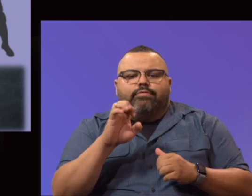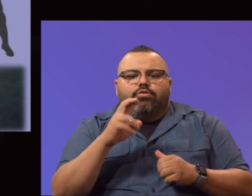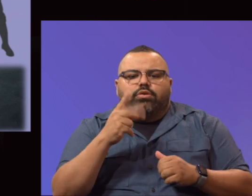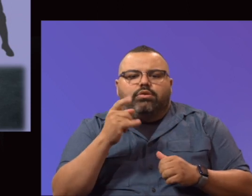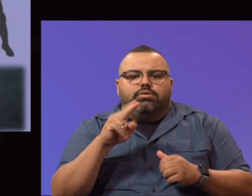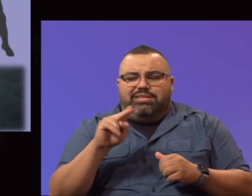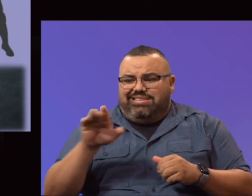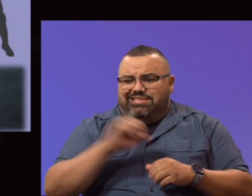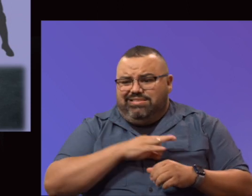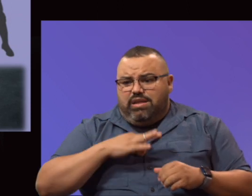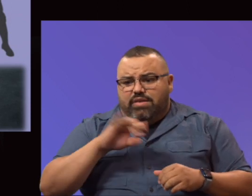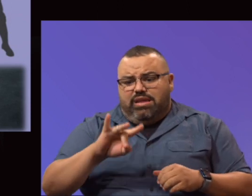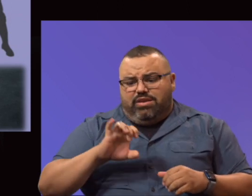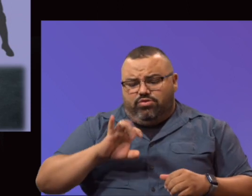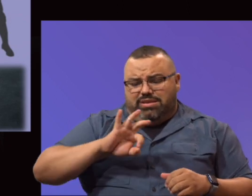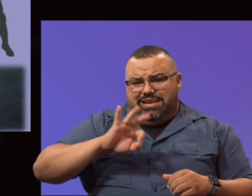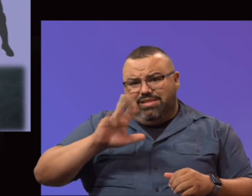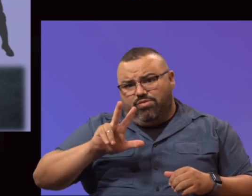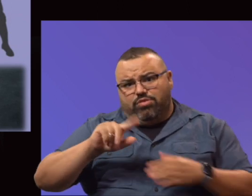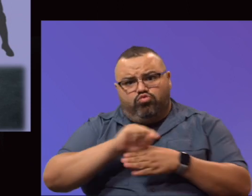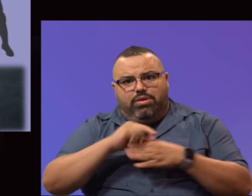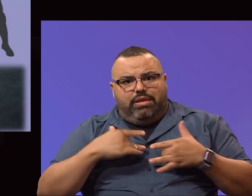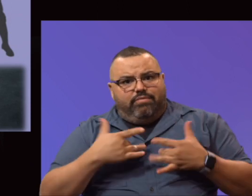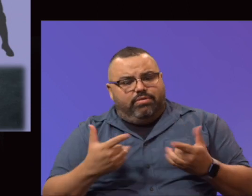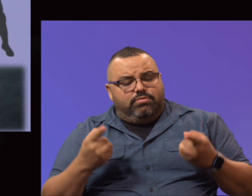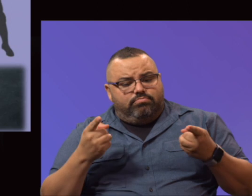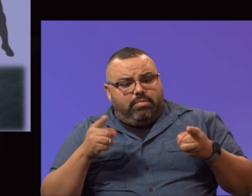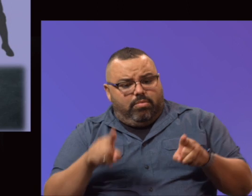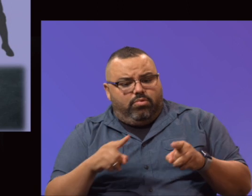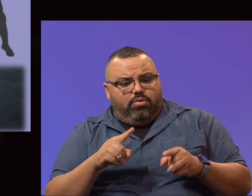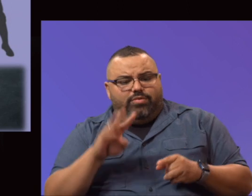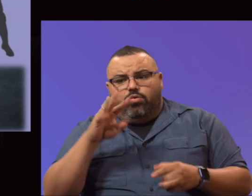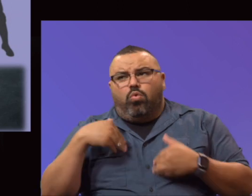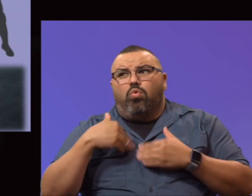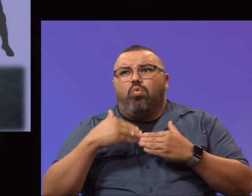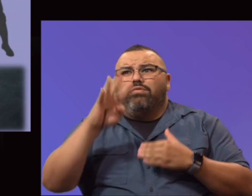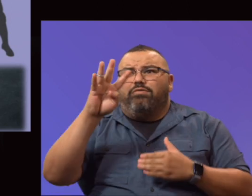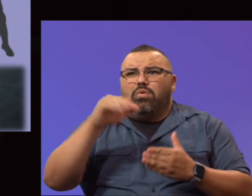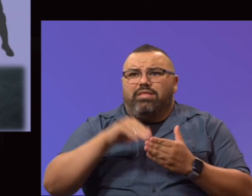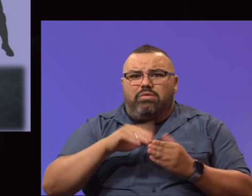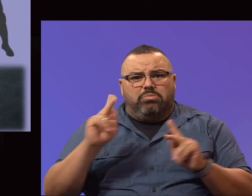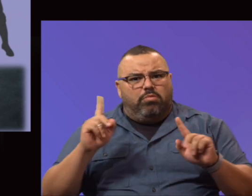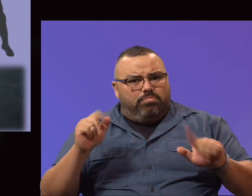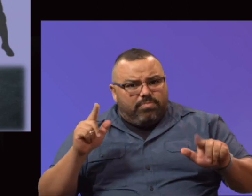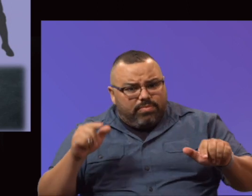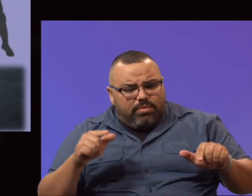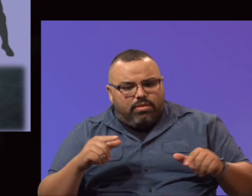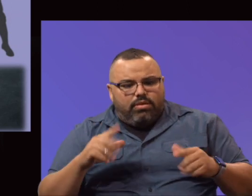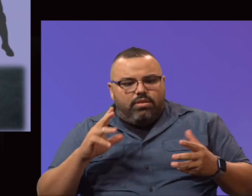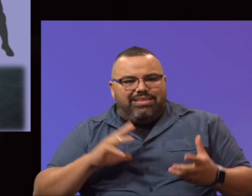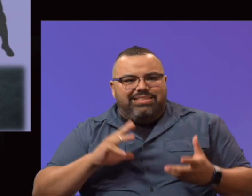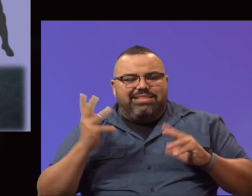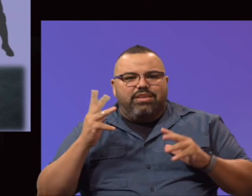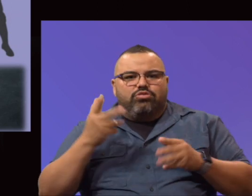staff, 893 training events were offered, over 4,000 attendees. The disaster